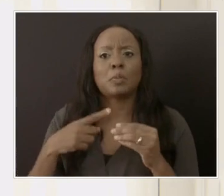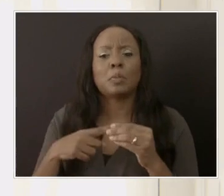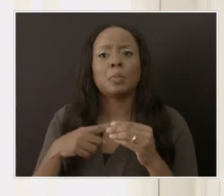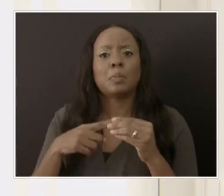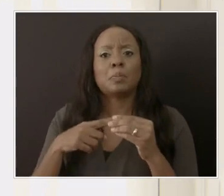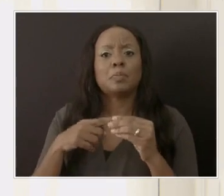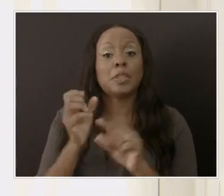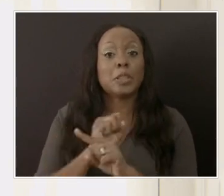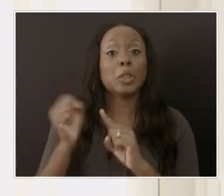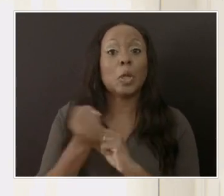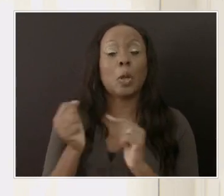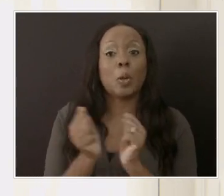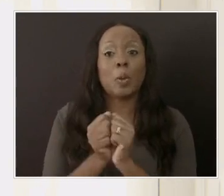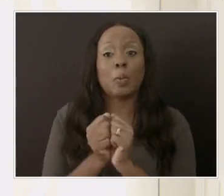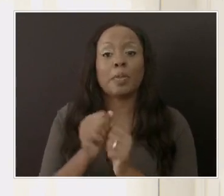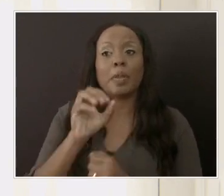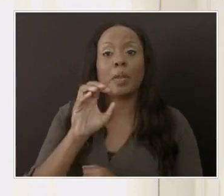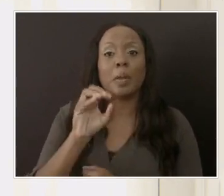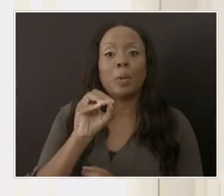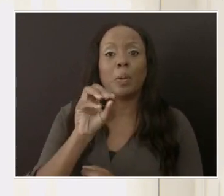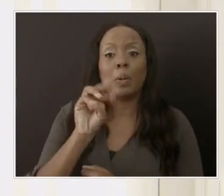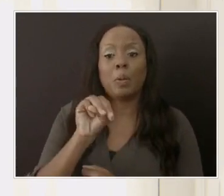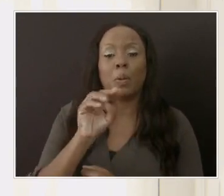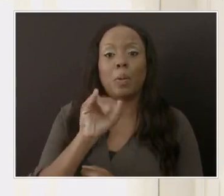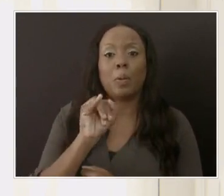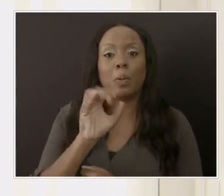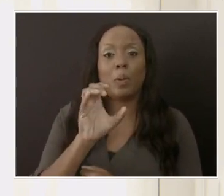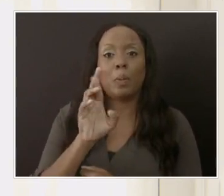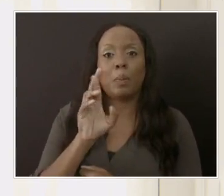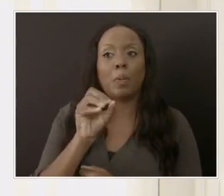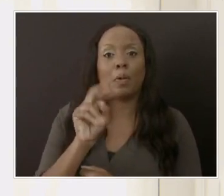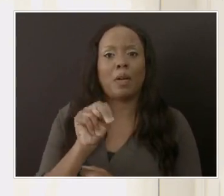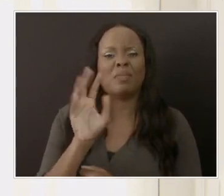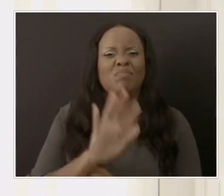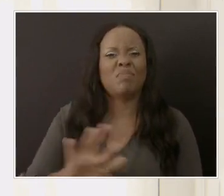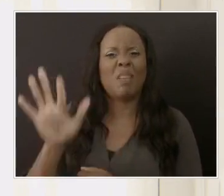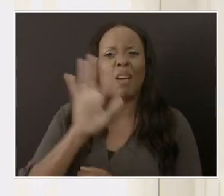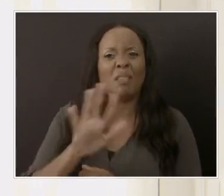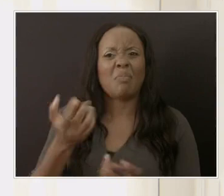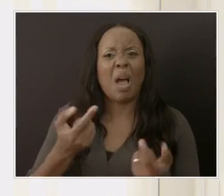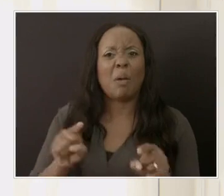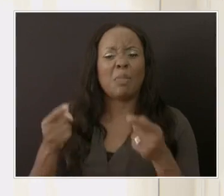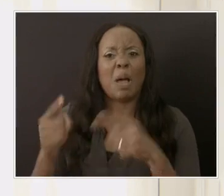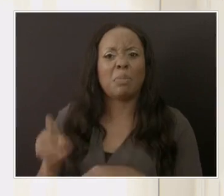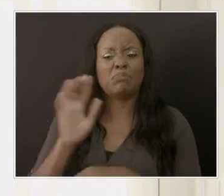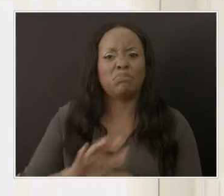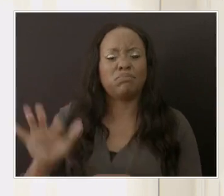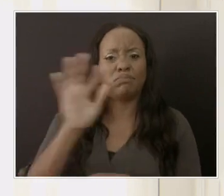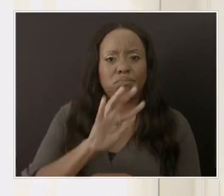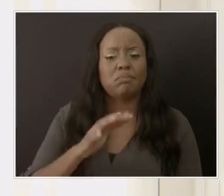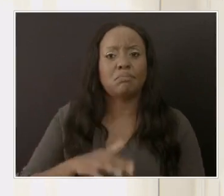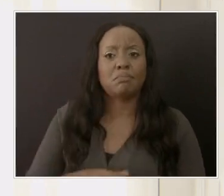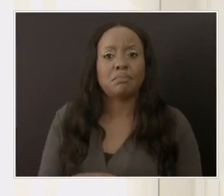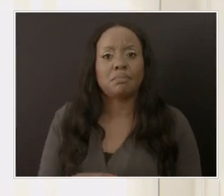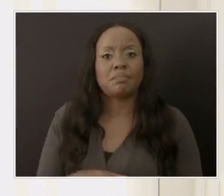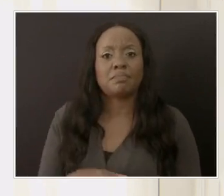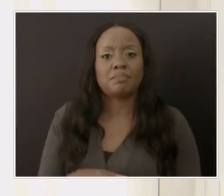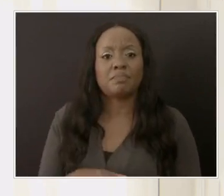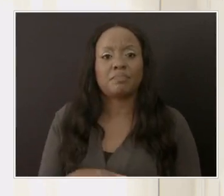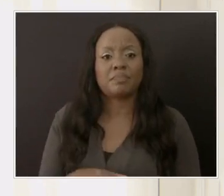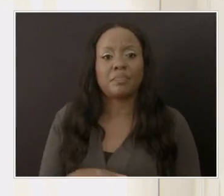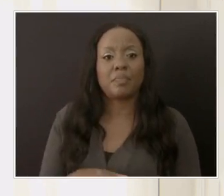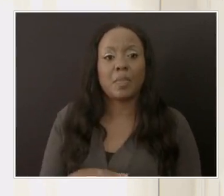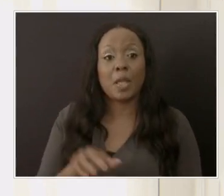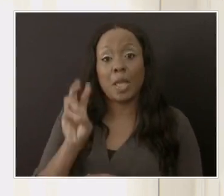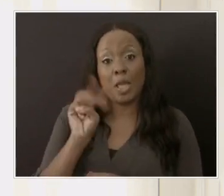situation as it relates to Omicron, given what is happening all around us. A reminder that we are joined by members of the